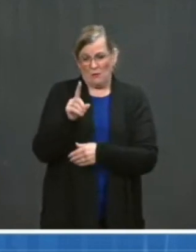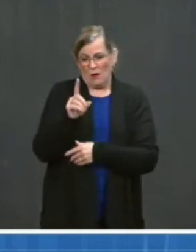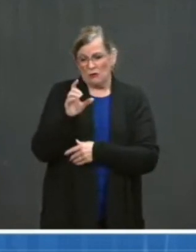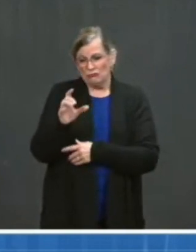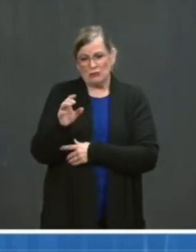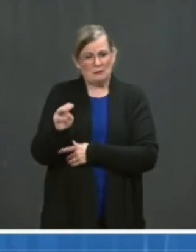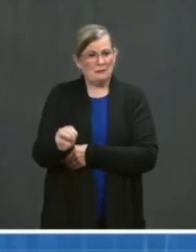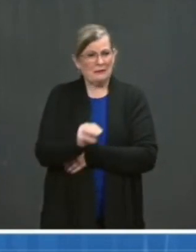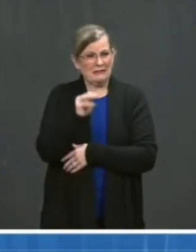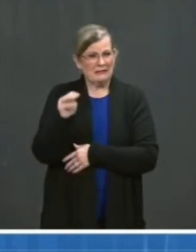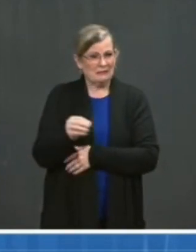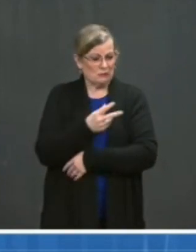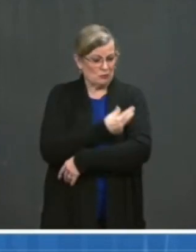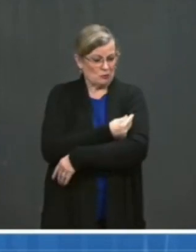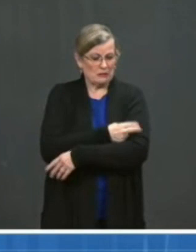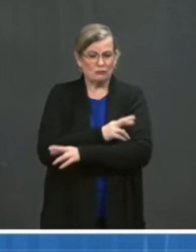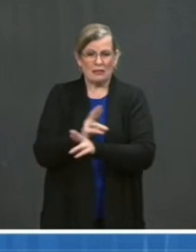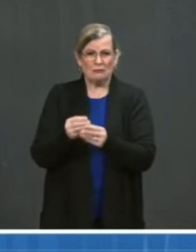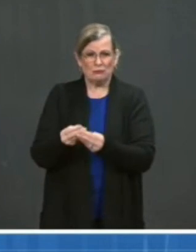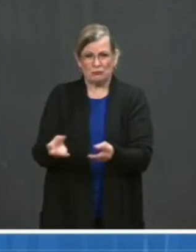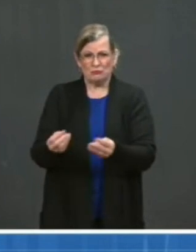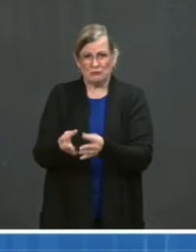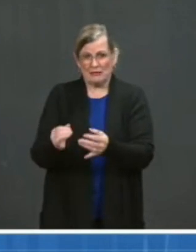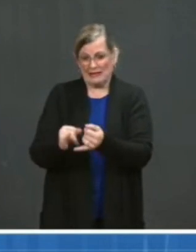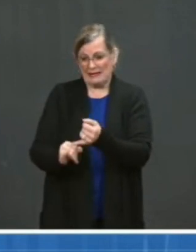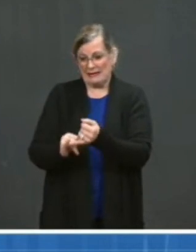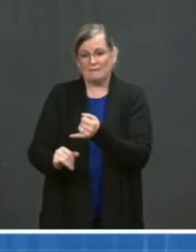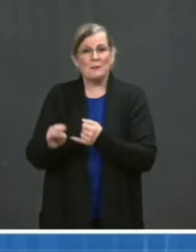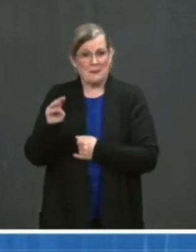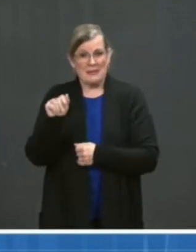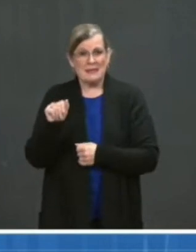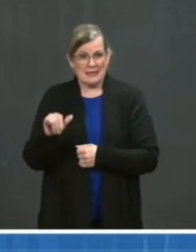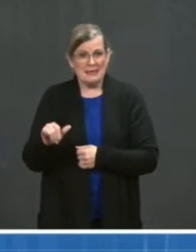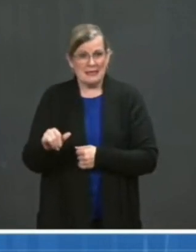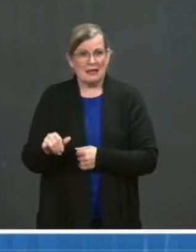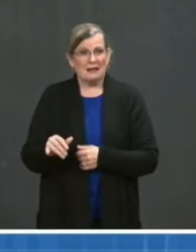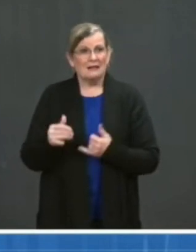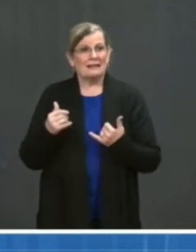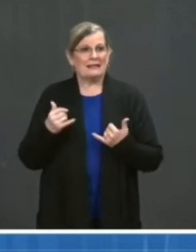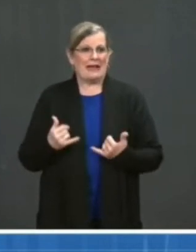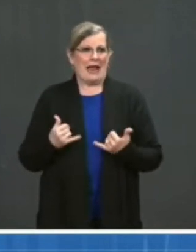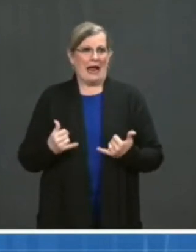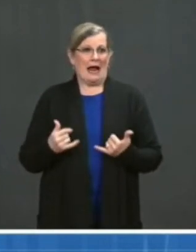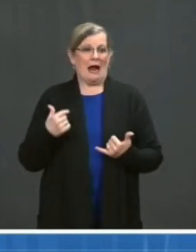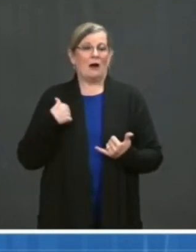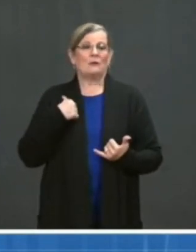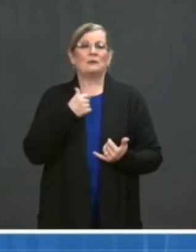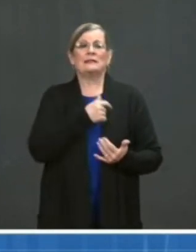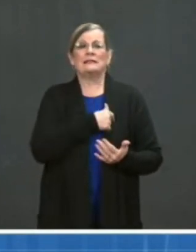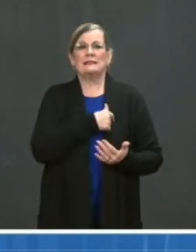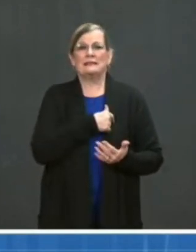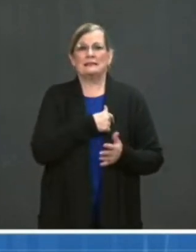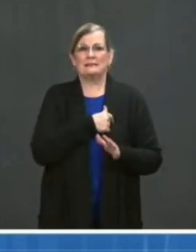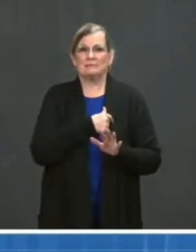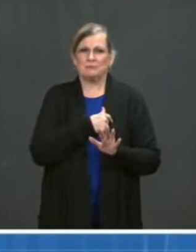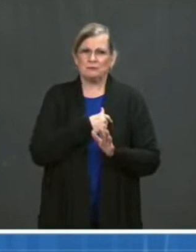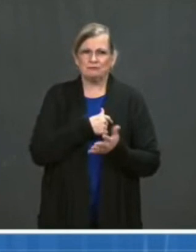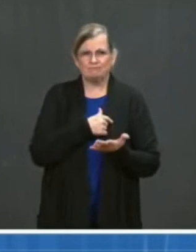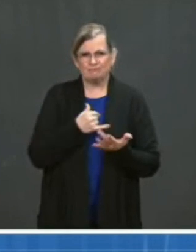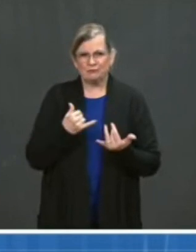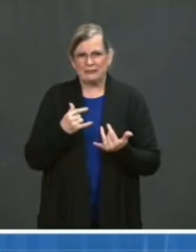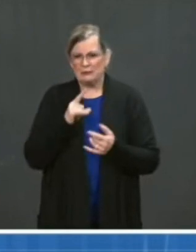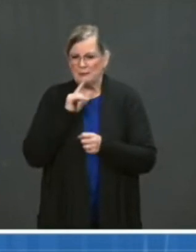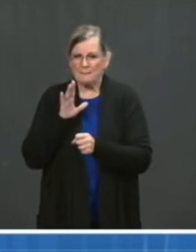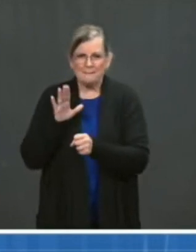Stepping back, we will have enough supply for all adult Americans by the end of May, which is what